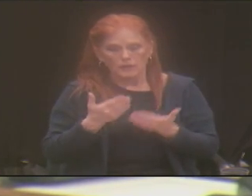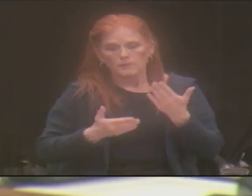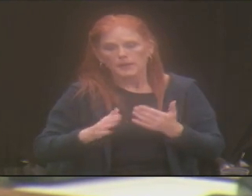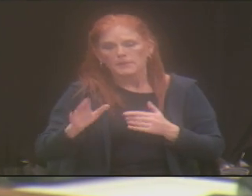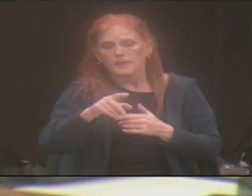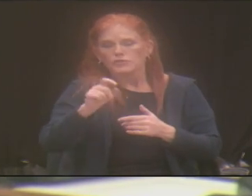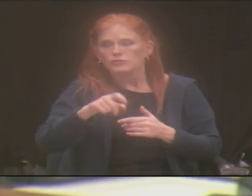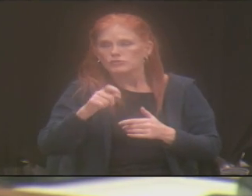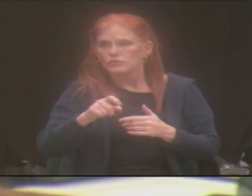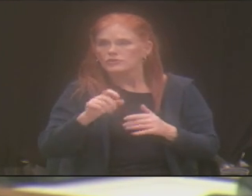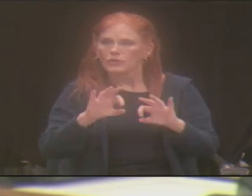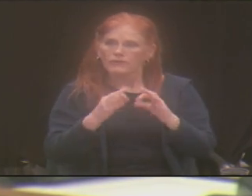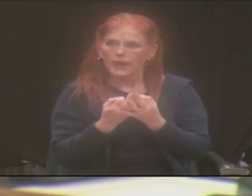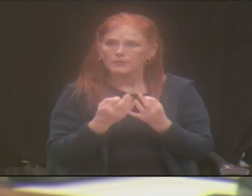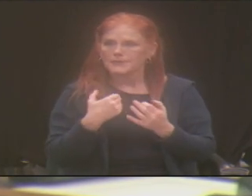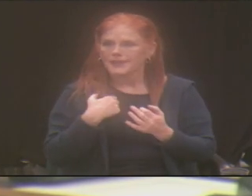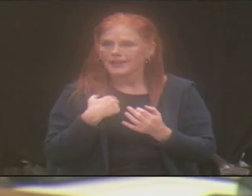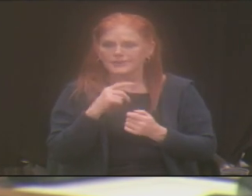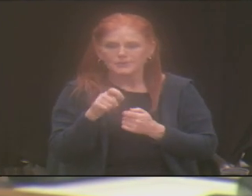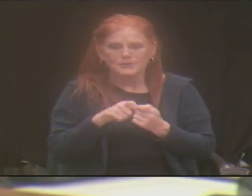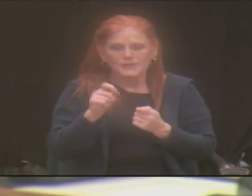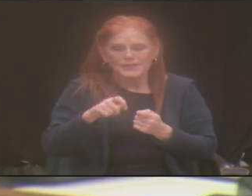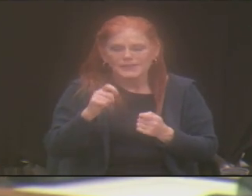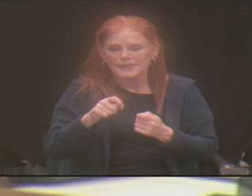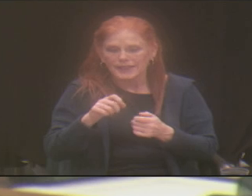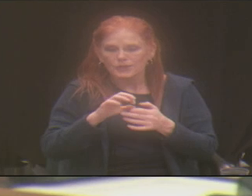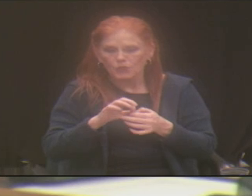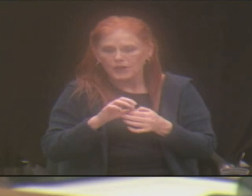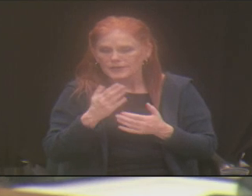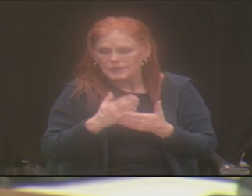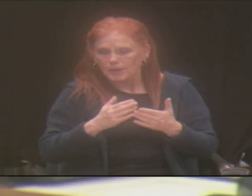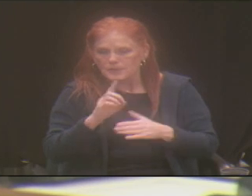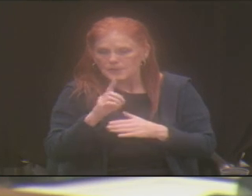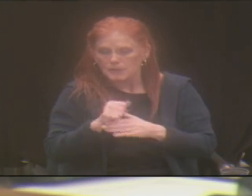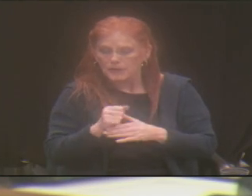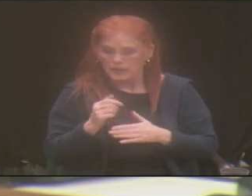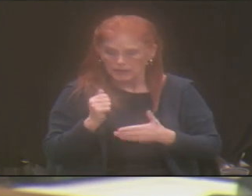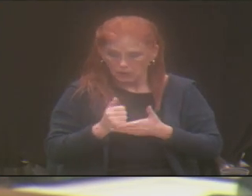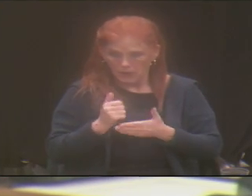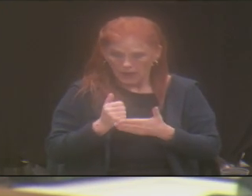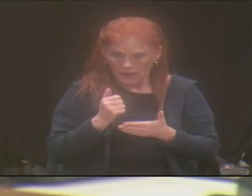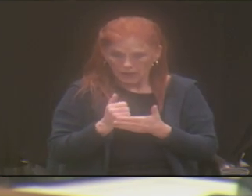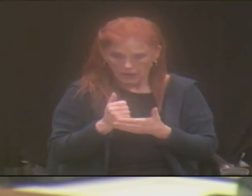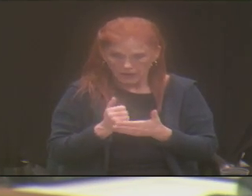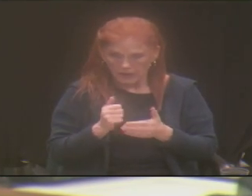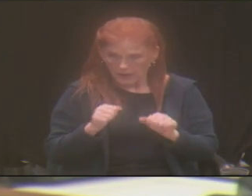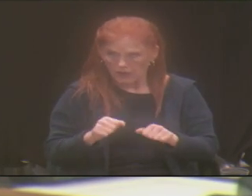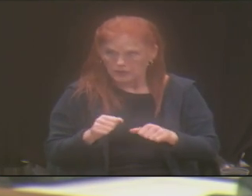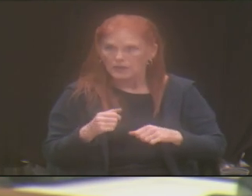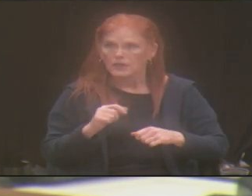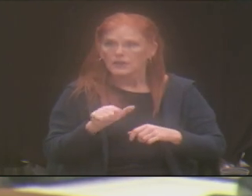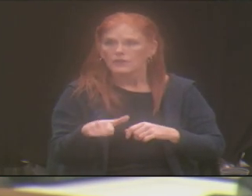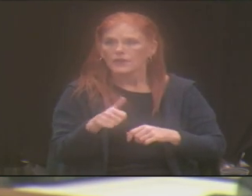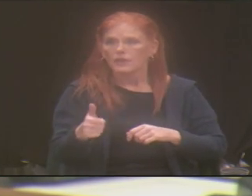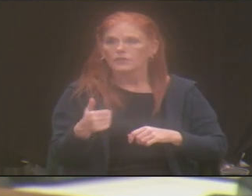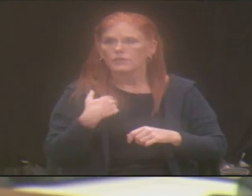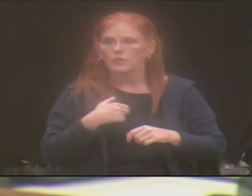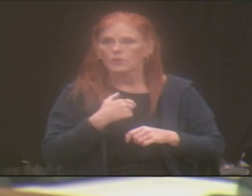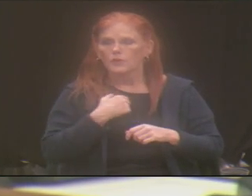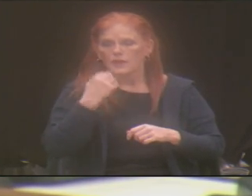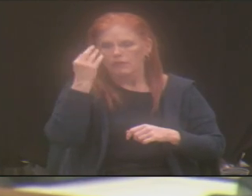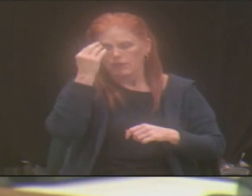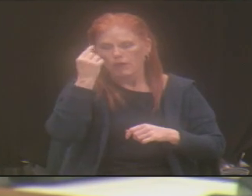families have regarding disability? And how can we make that look different? Another place is we've looked at